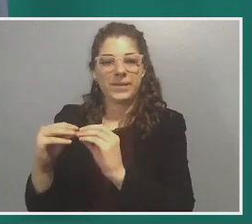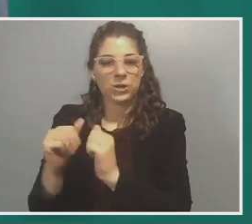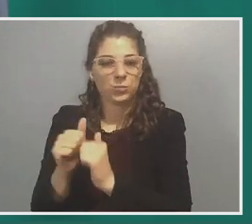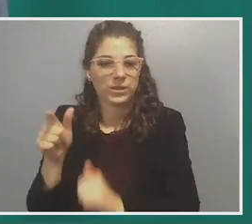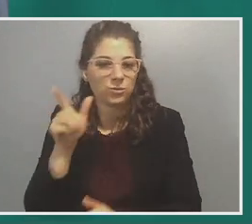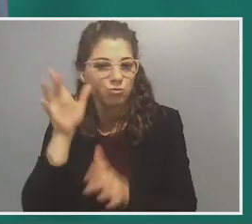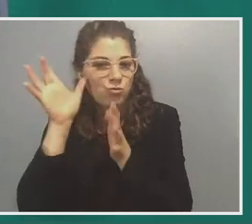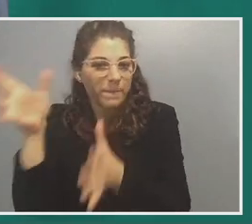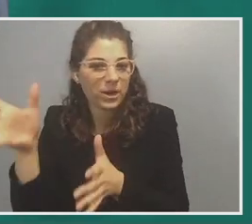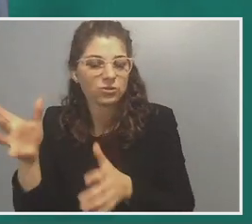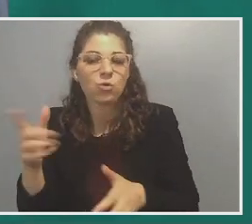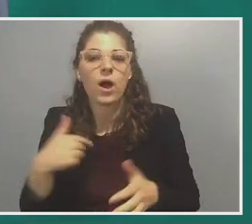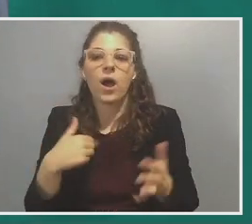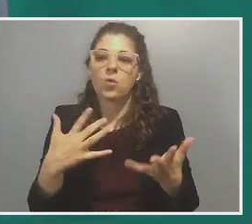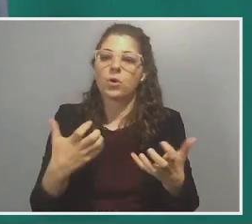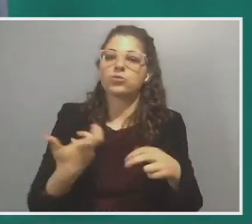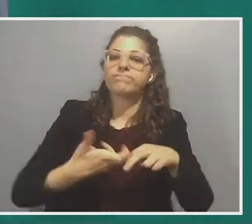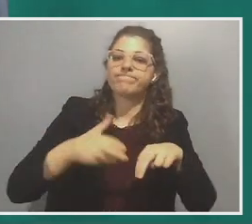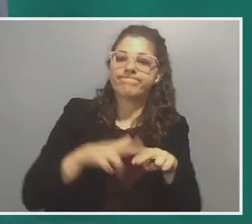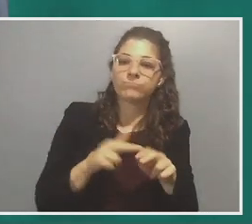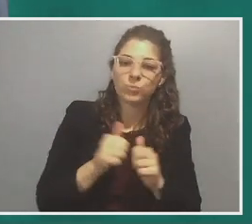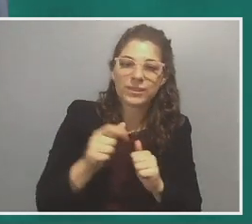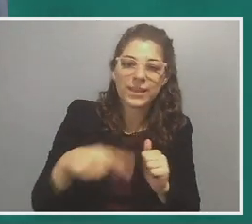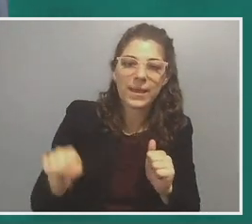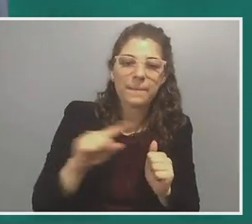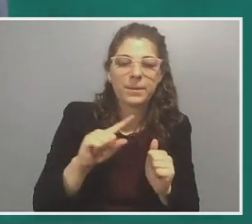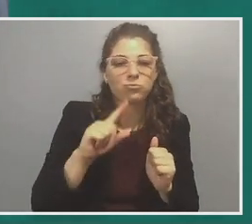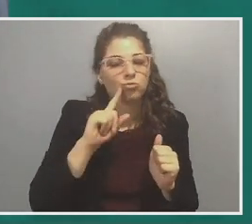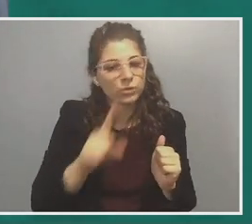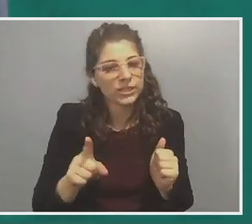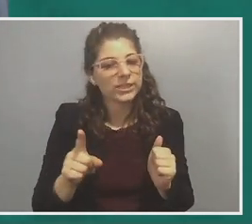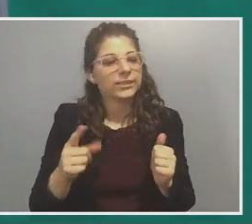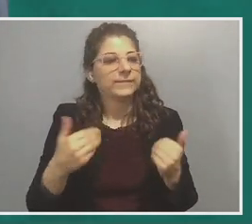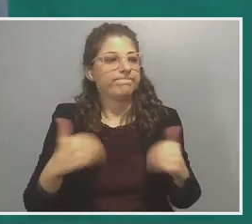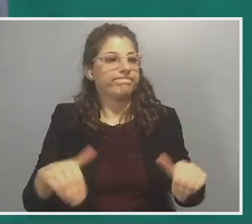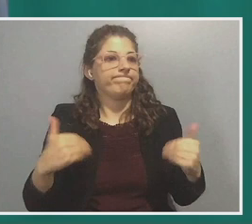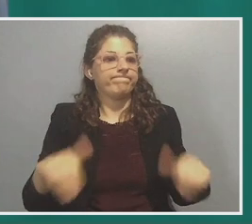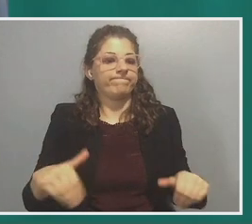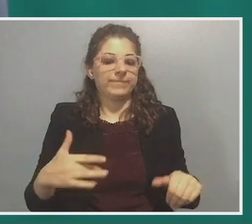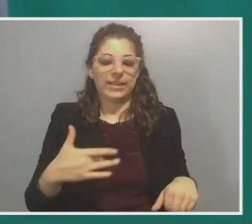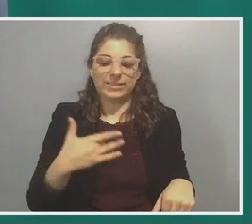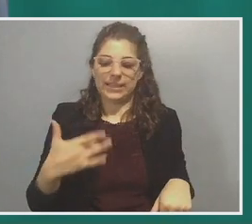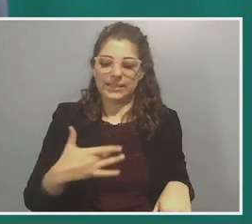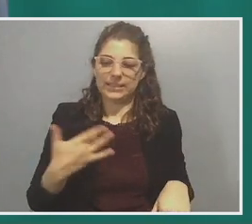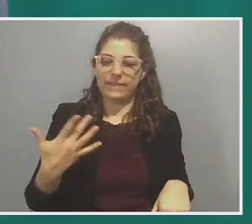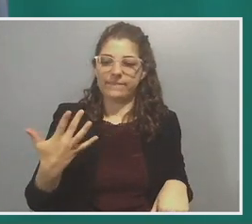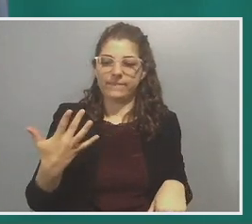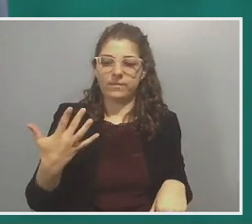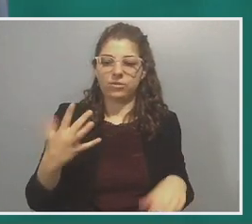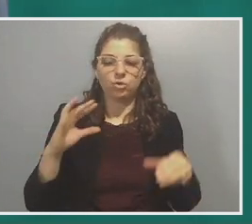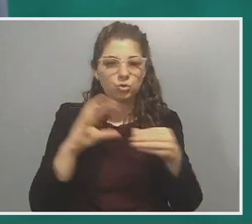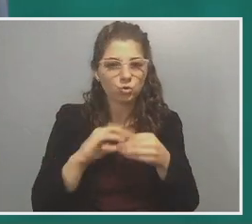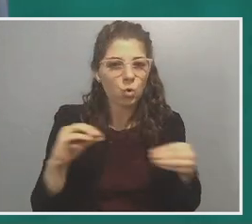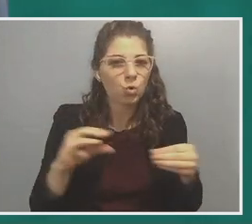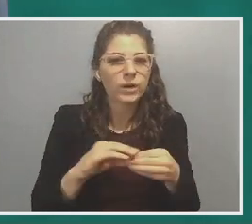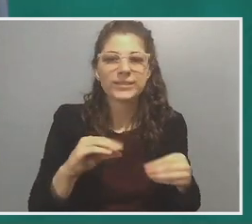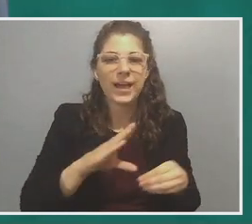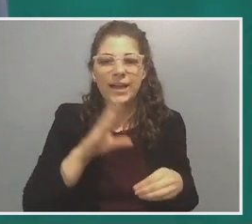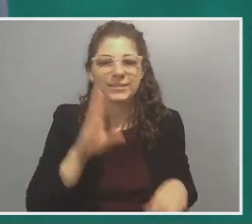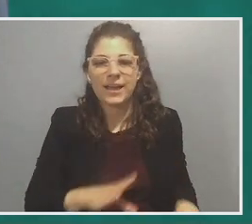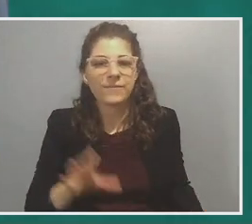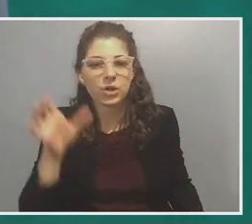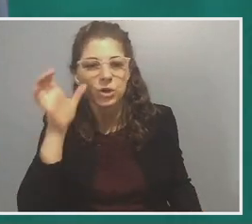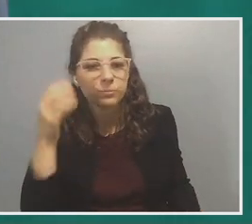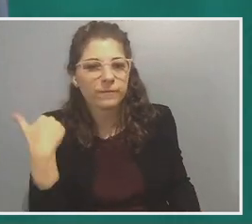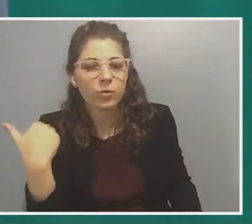I wanted to sit down with them and just really get a sense of, of the stories that I had never gotten a chance to ask